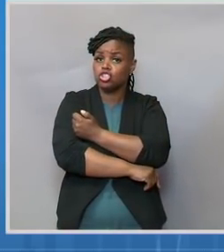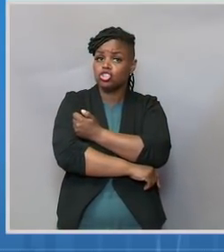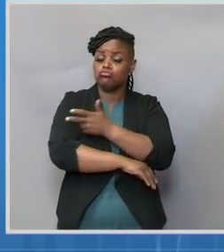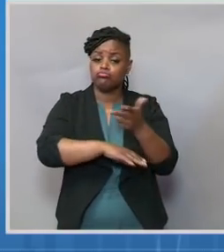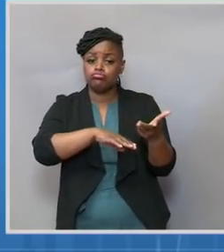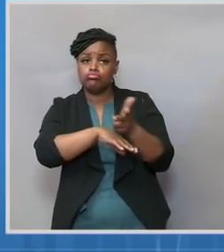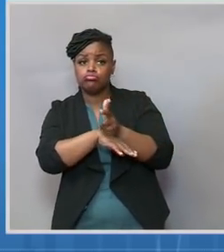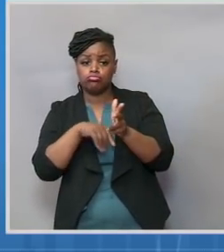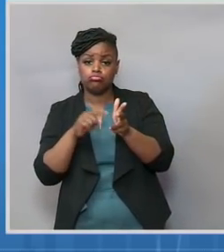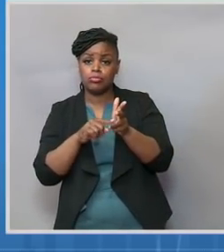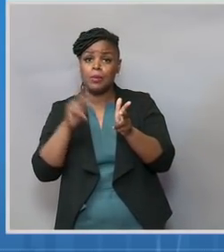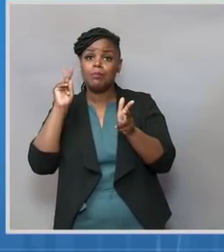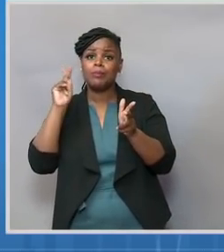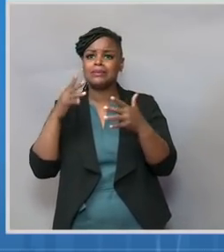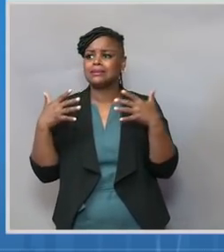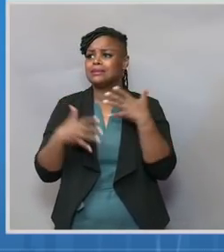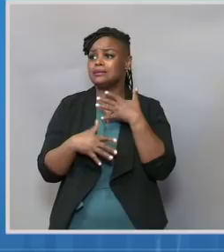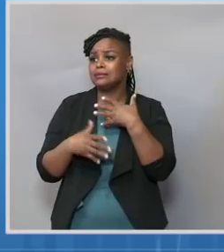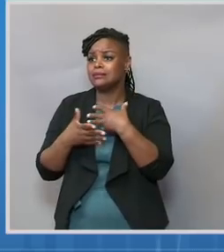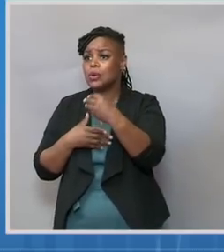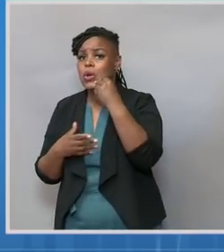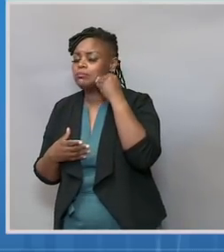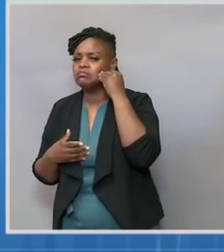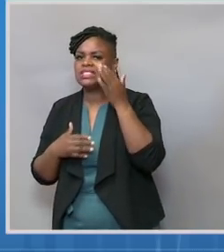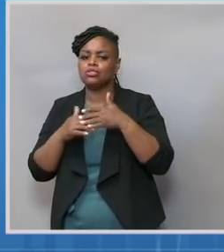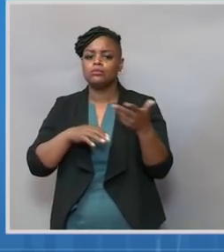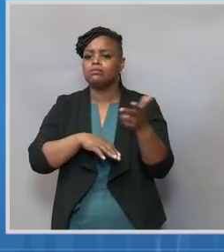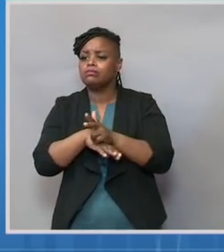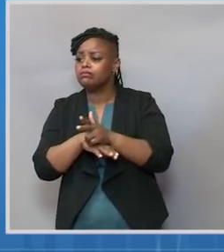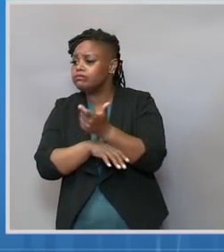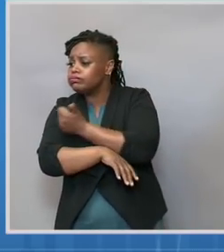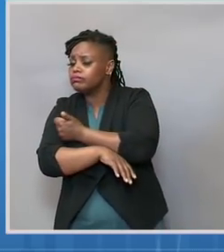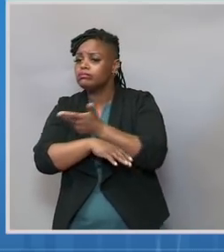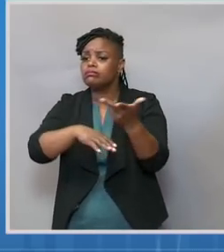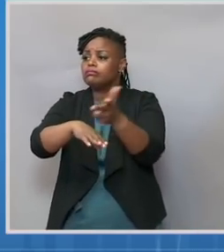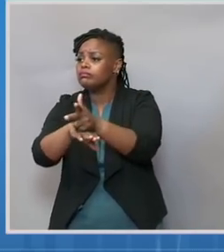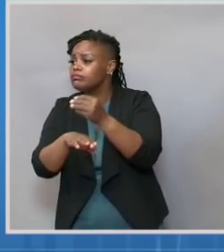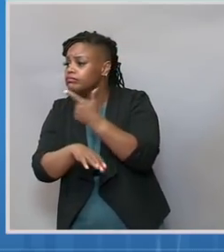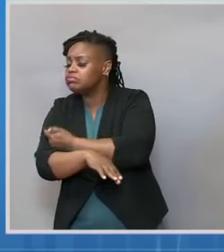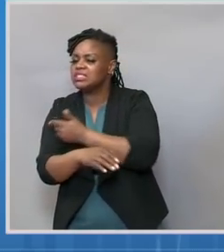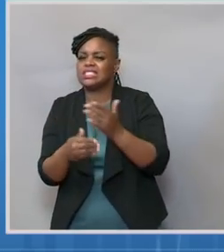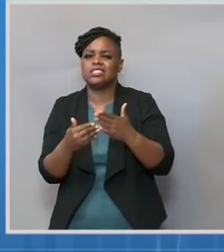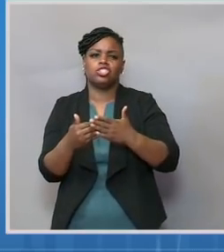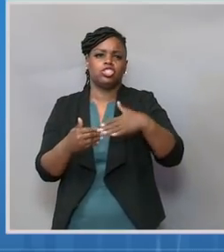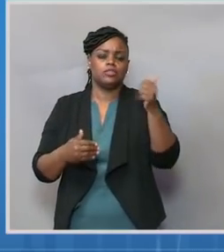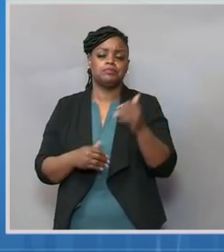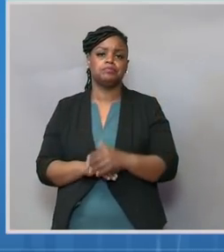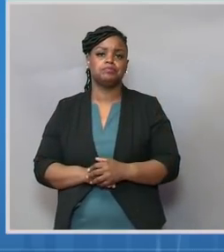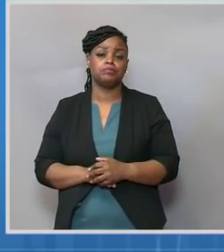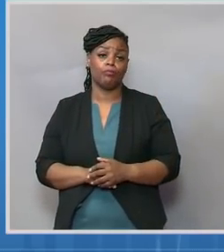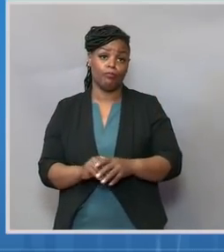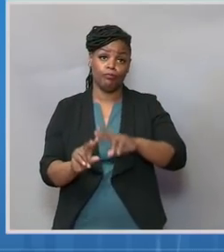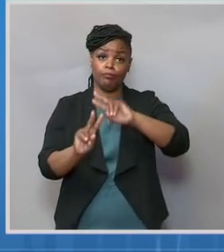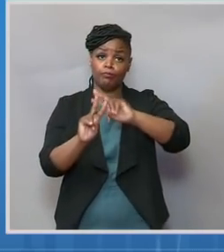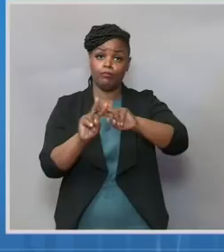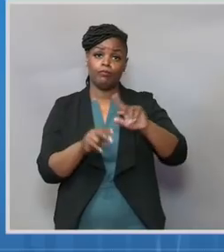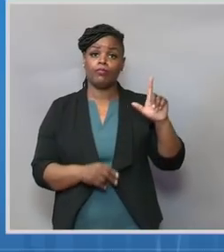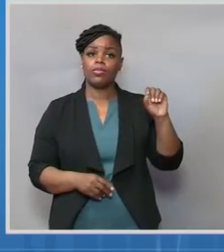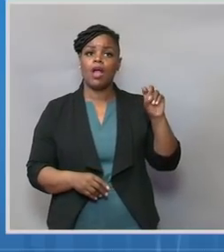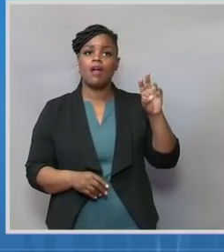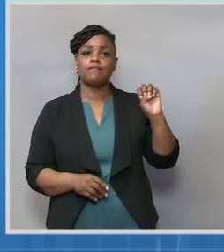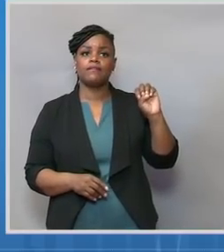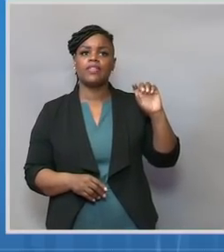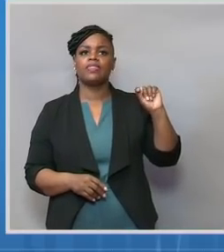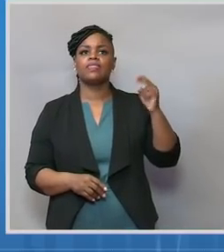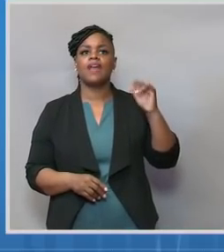is promoting the acceptance of COVID-19 vaccines through their hashtag Love Thy Neighbor social media campaign. And